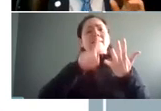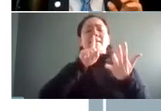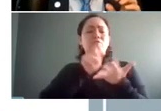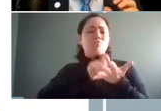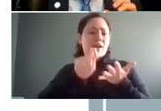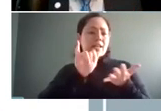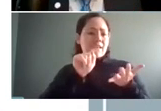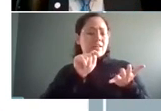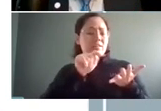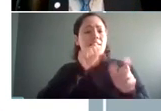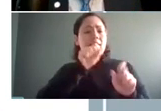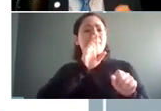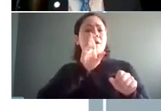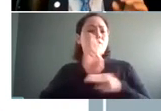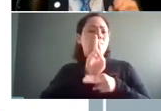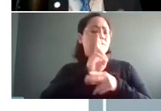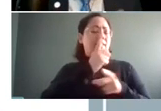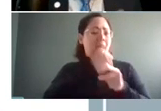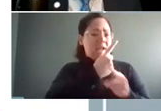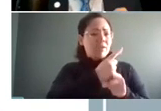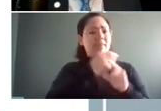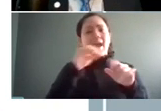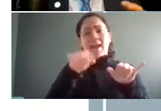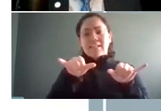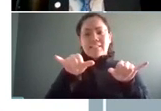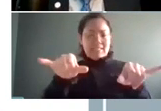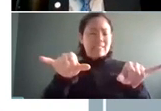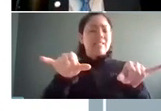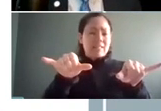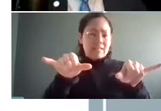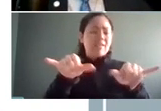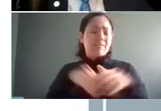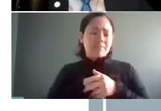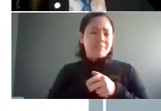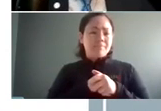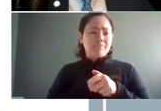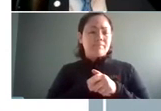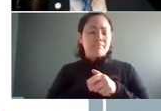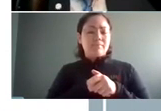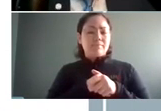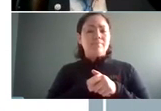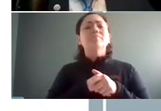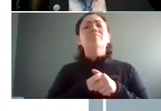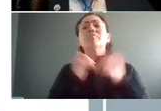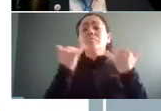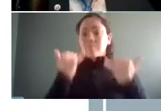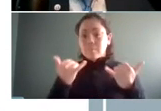um accurately and consistently throughout the process so now what i'd like to do is just pass